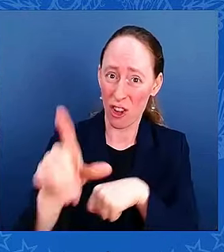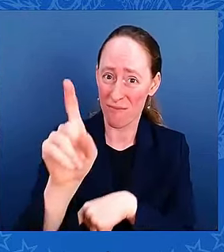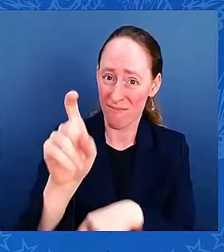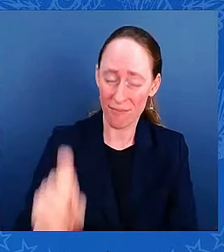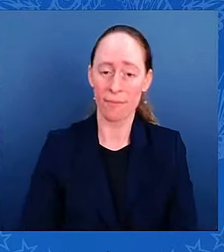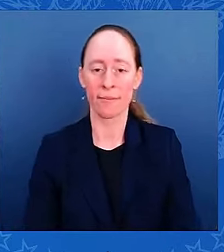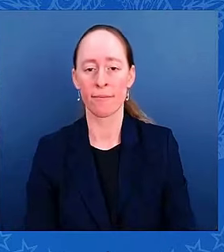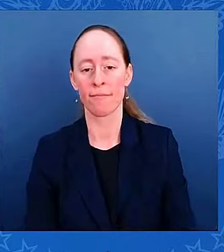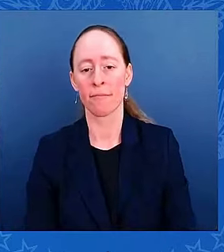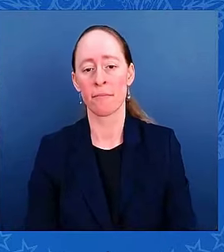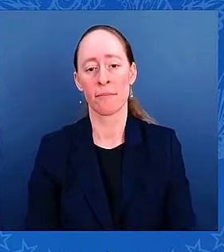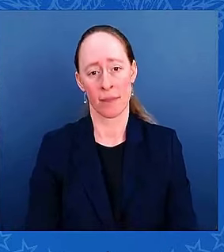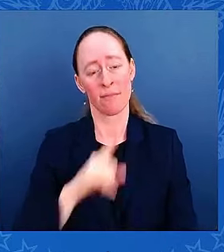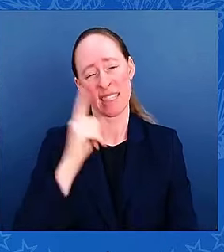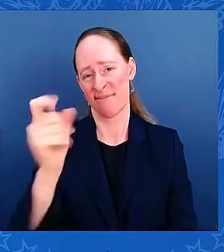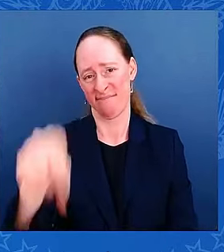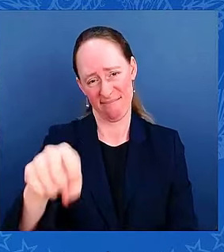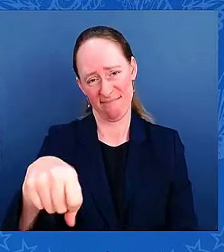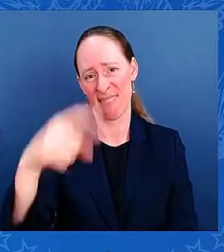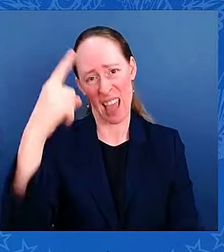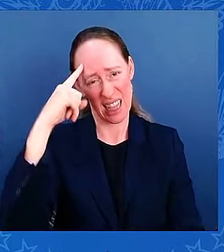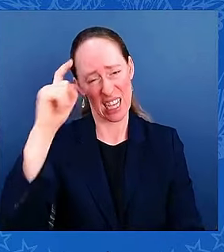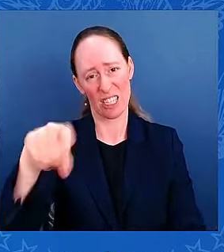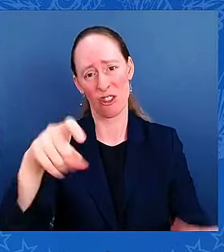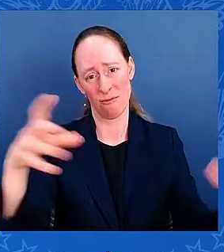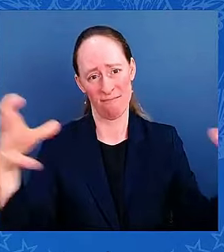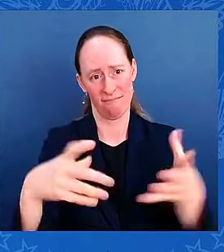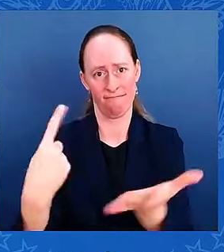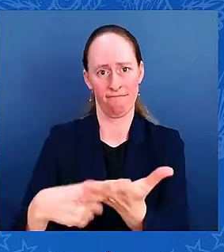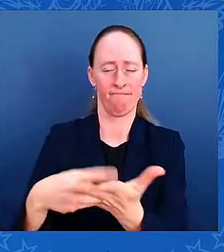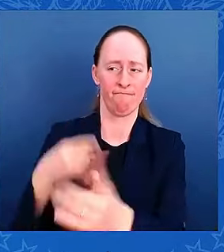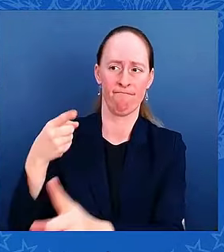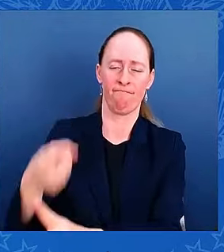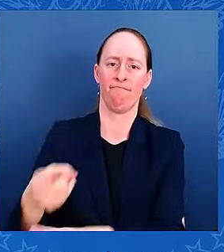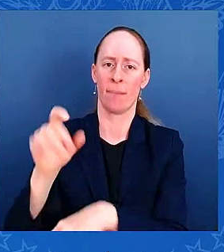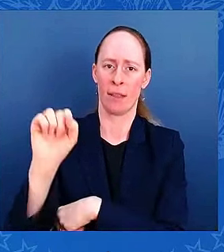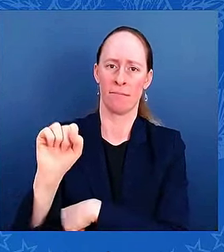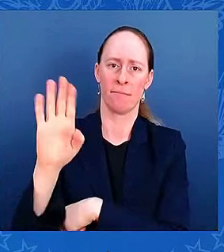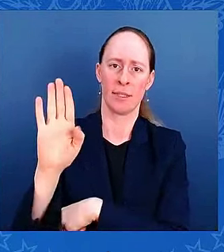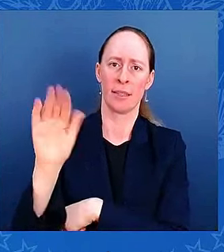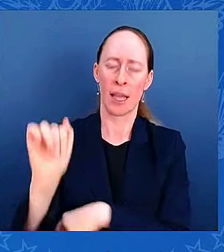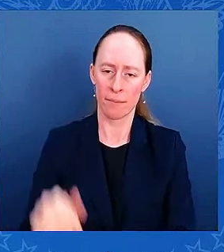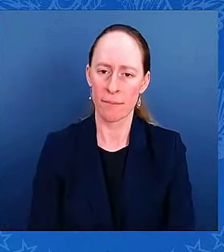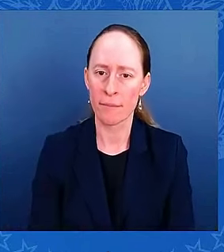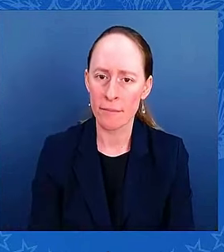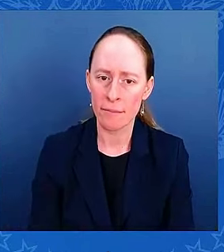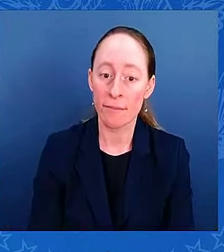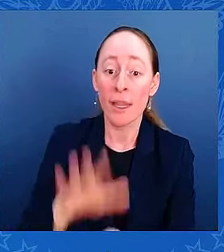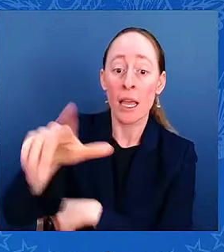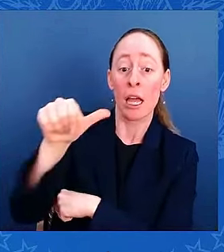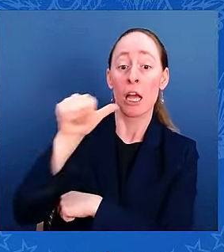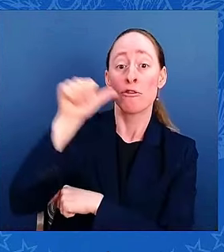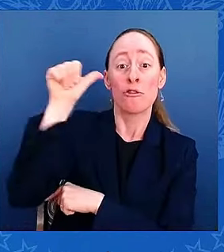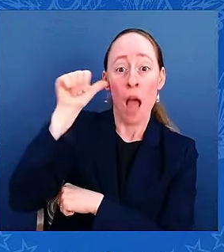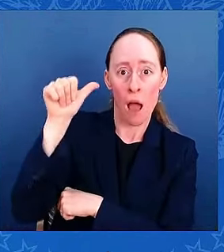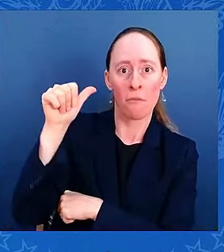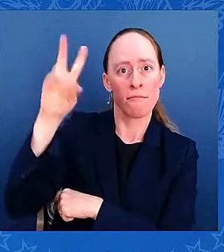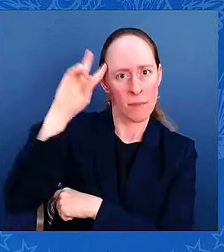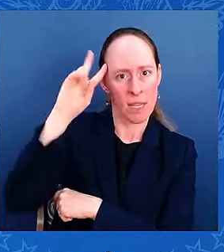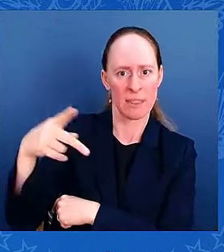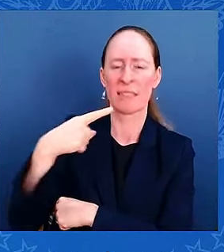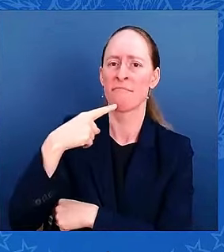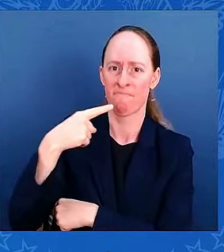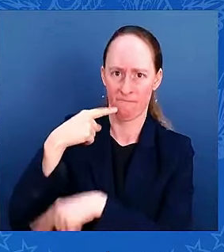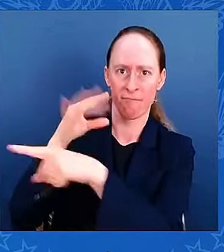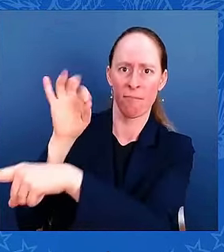Vice President said yesterday that FEMA has what it needs. There's enough resources that Congress does not need to come back right FEMA has its